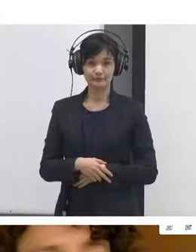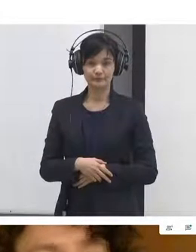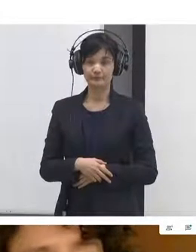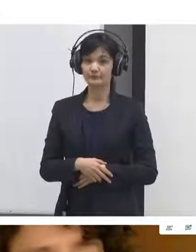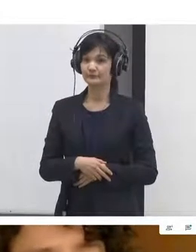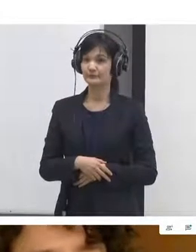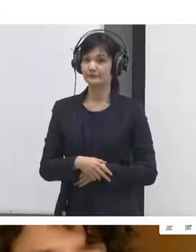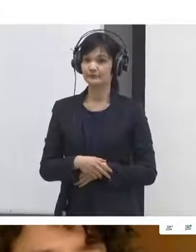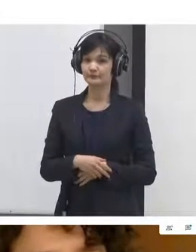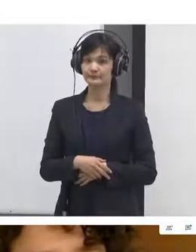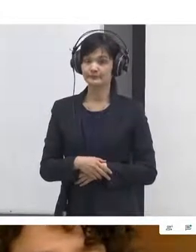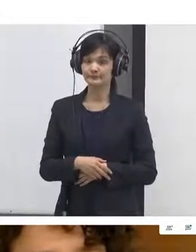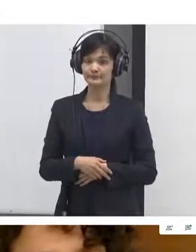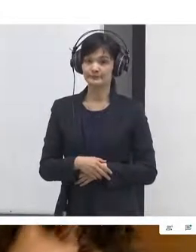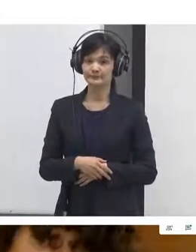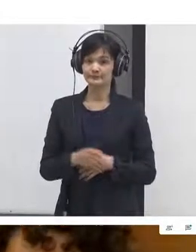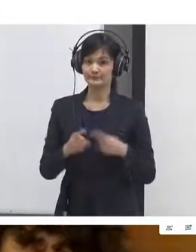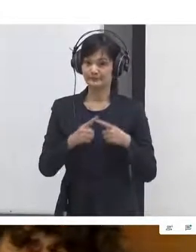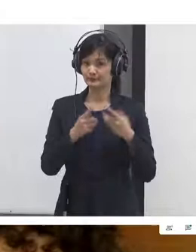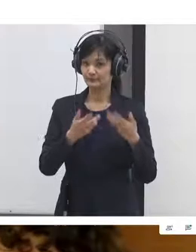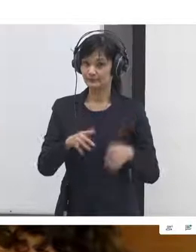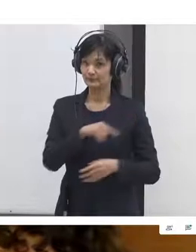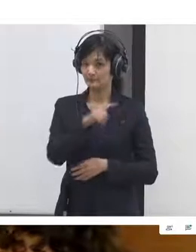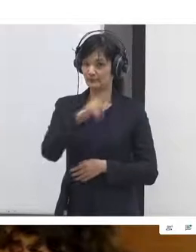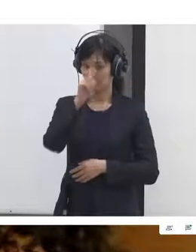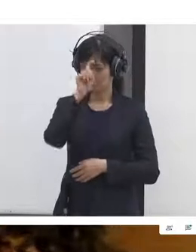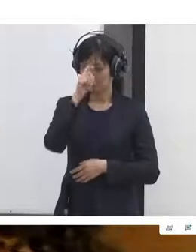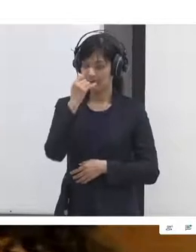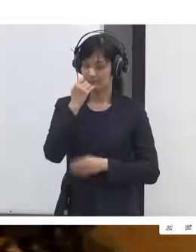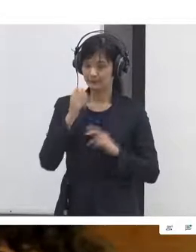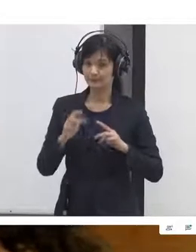we can be with each other differently maybe